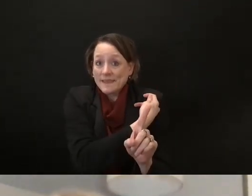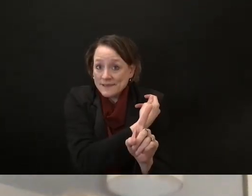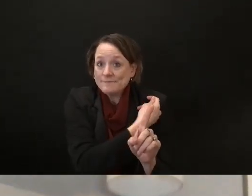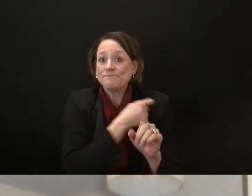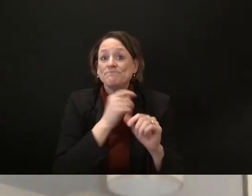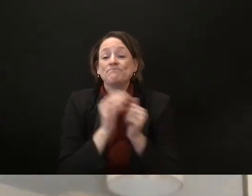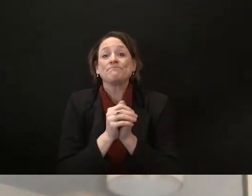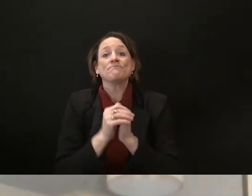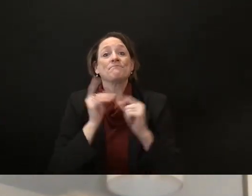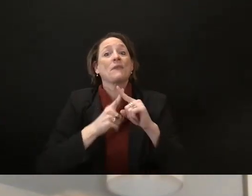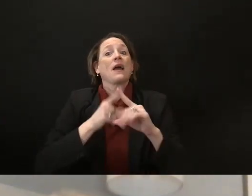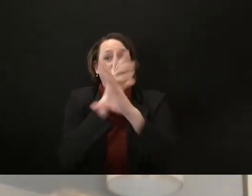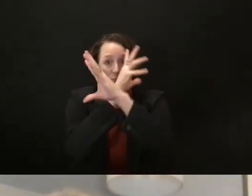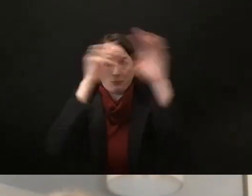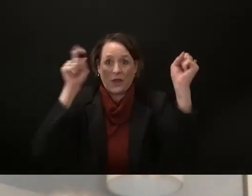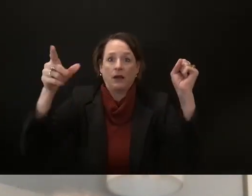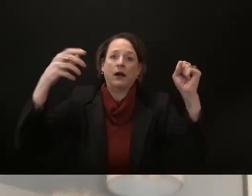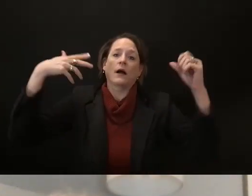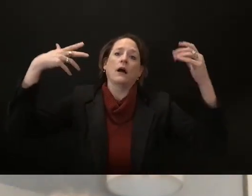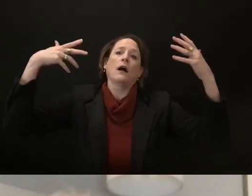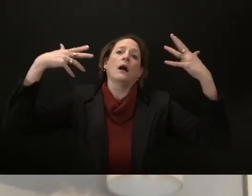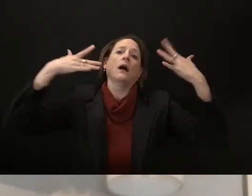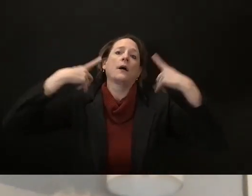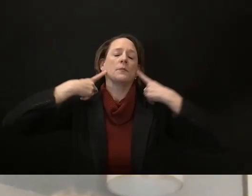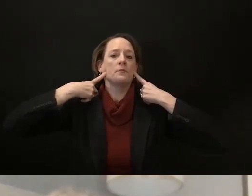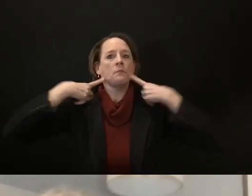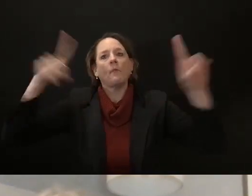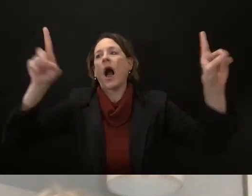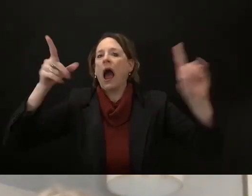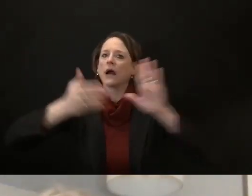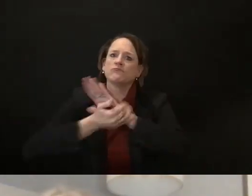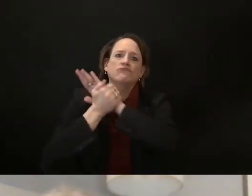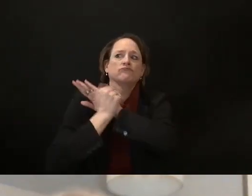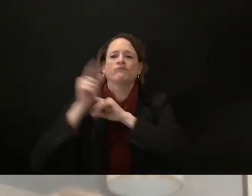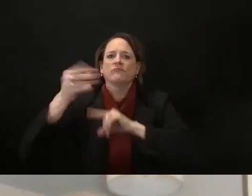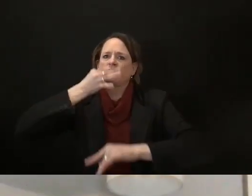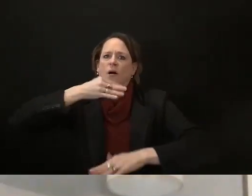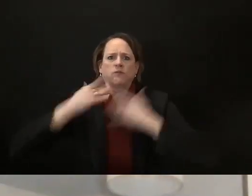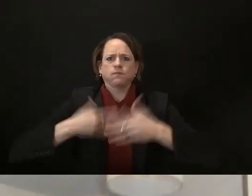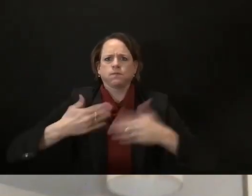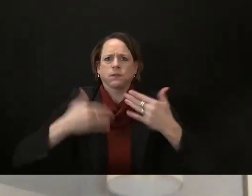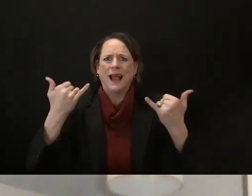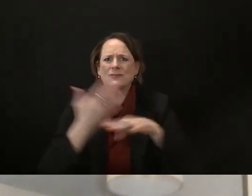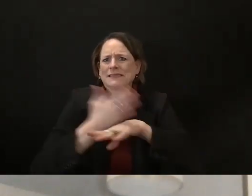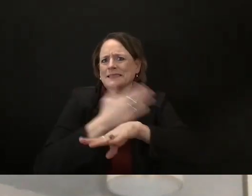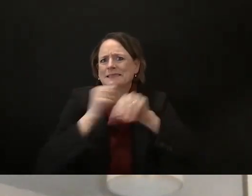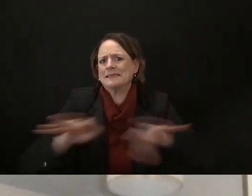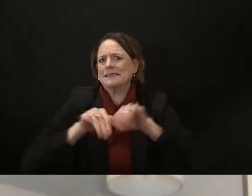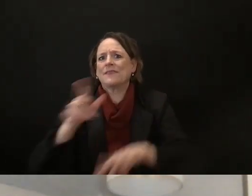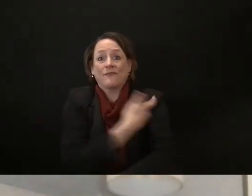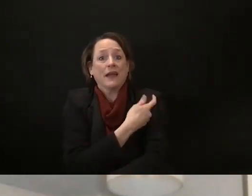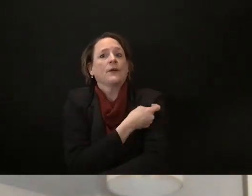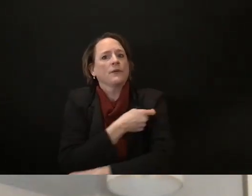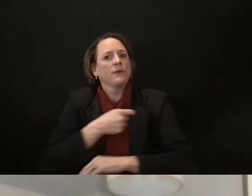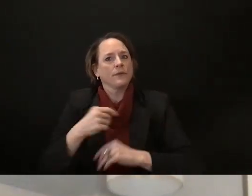know we start meeting face to face soon um ish and that uh you know we'll be able to do that again because i really do enjoy these but um